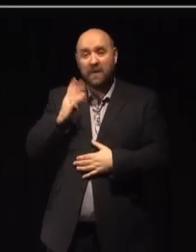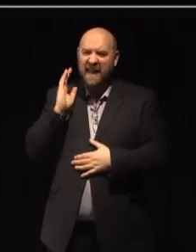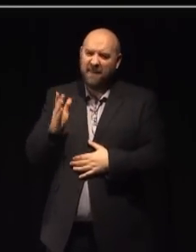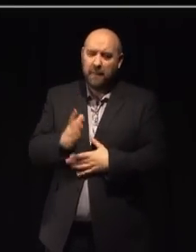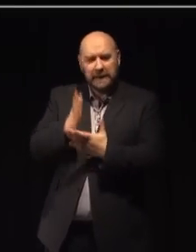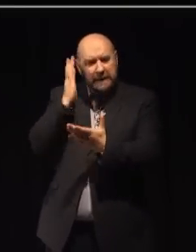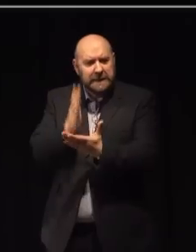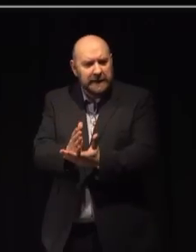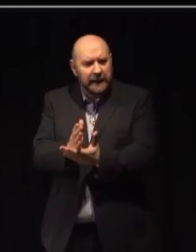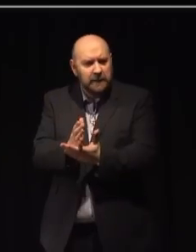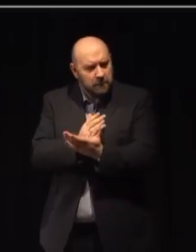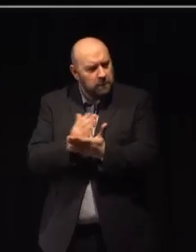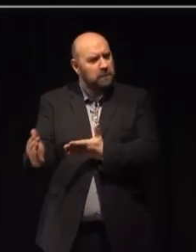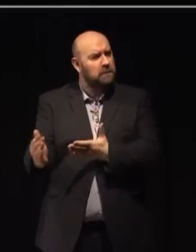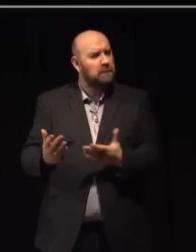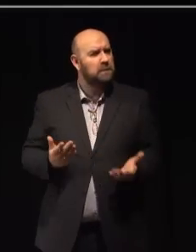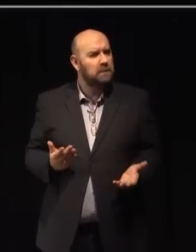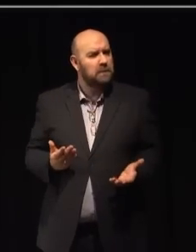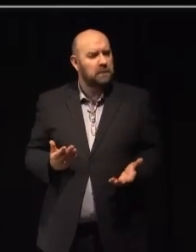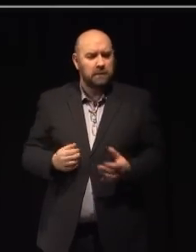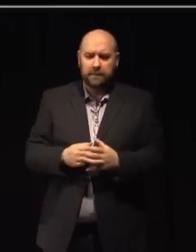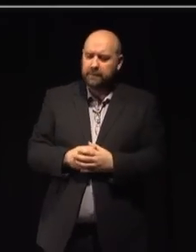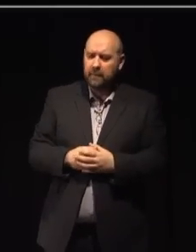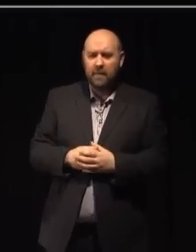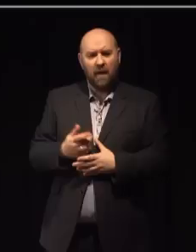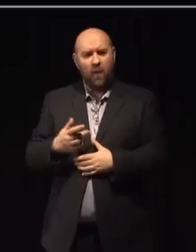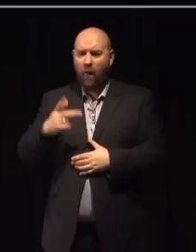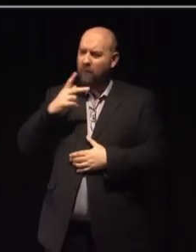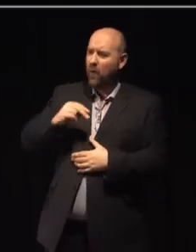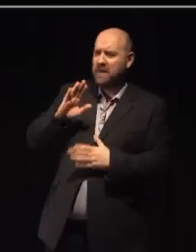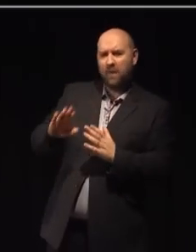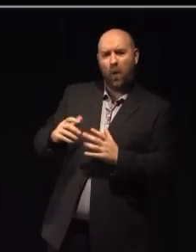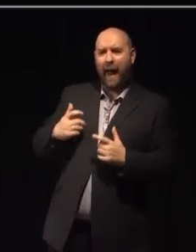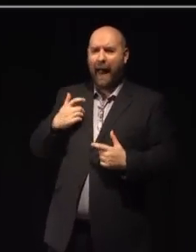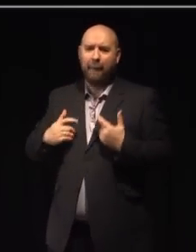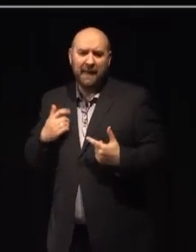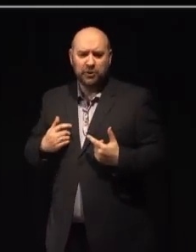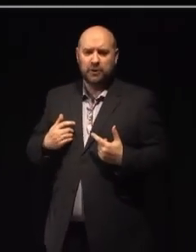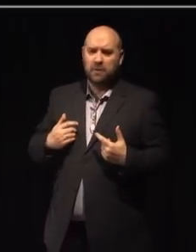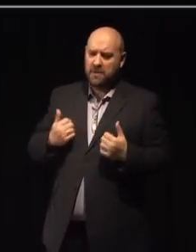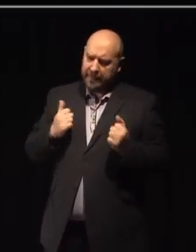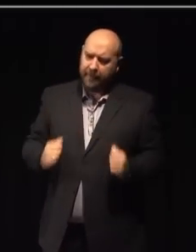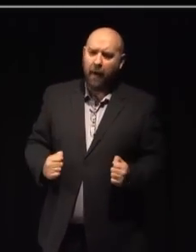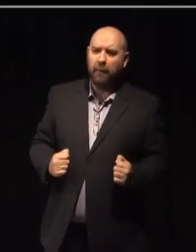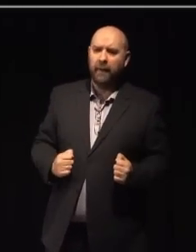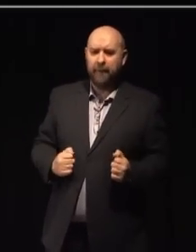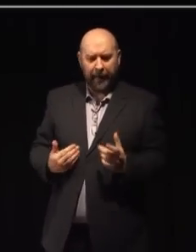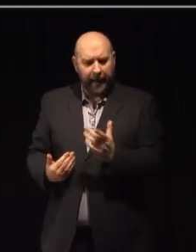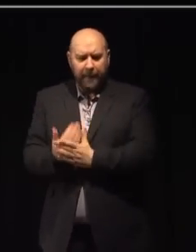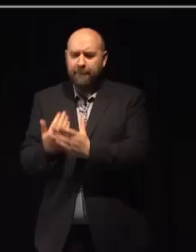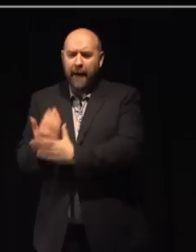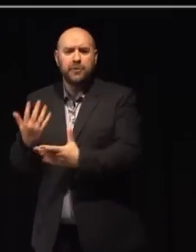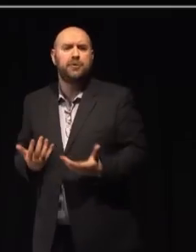as they have always been. To be voices of ambition, daring and innovation that